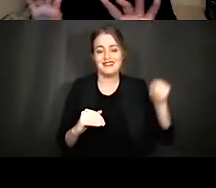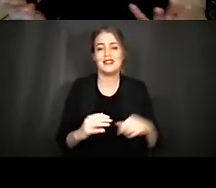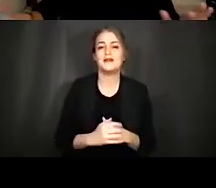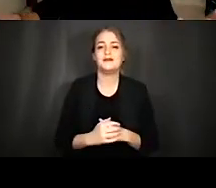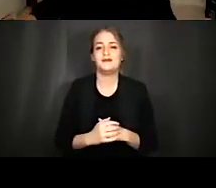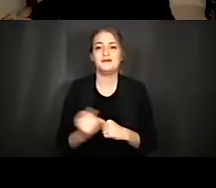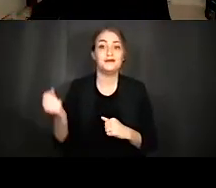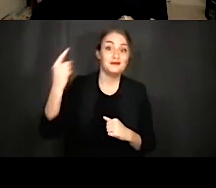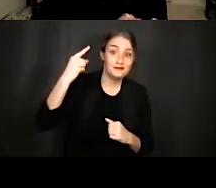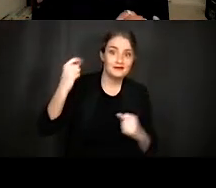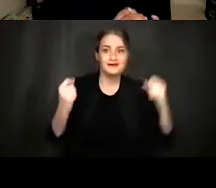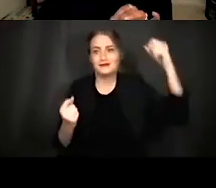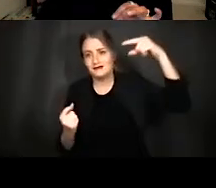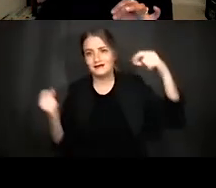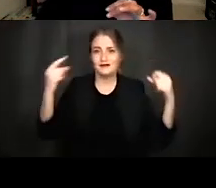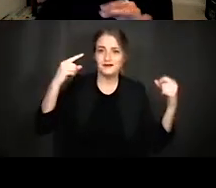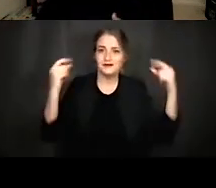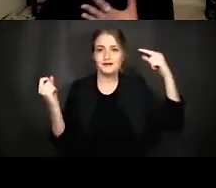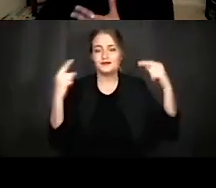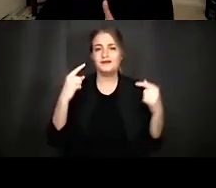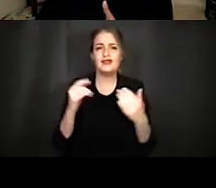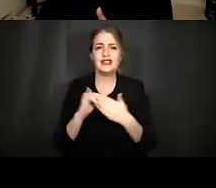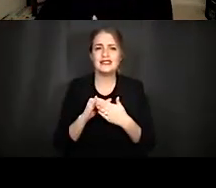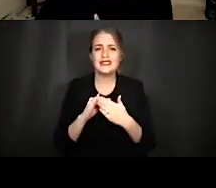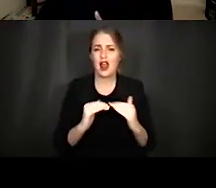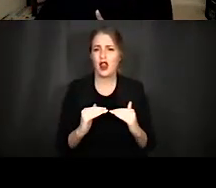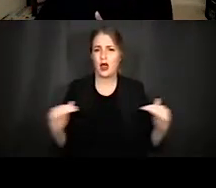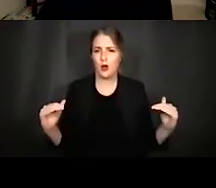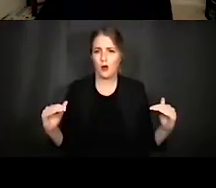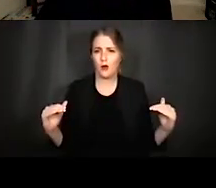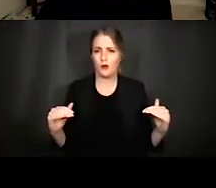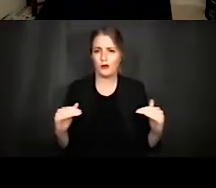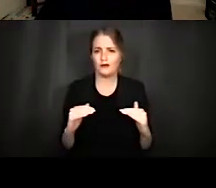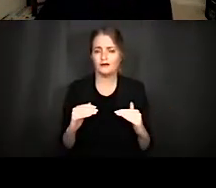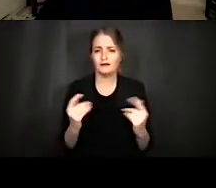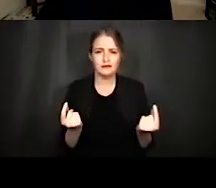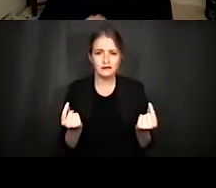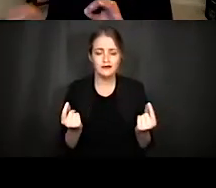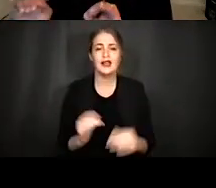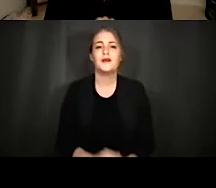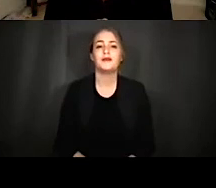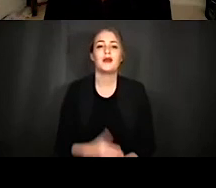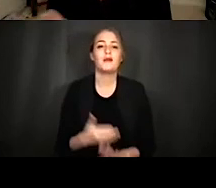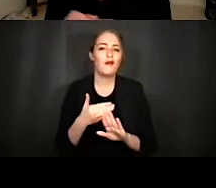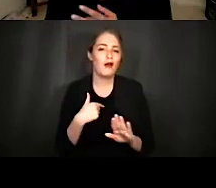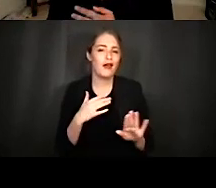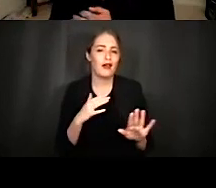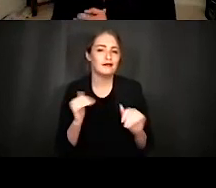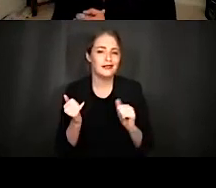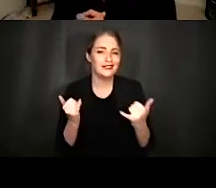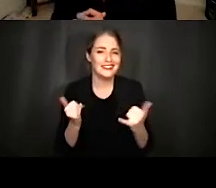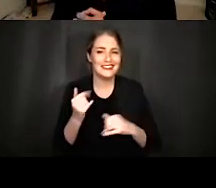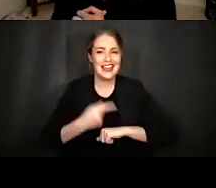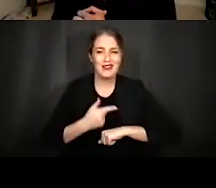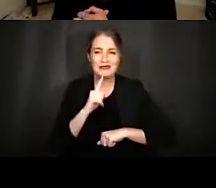what's going on at this lower level. And before I leave you today, I want to just kind of really, really quickly